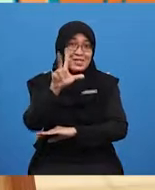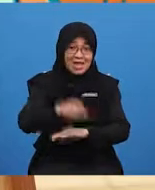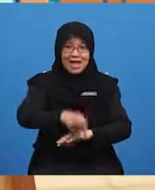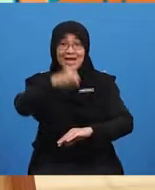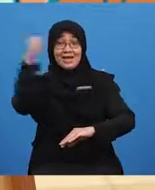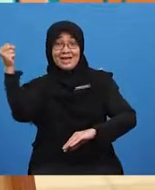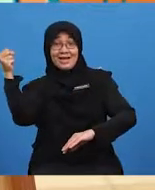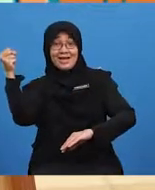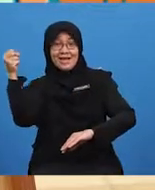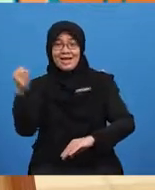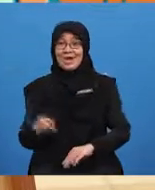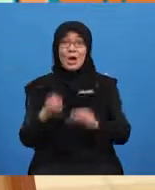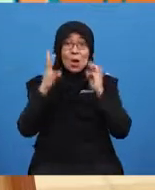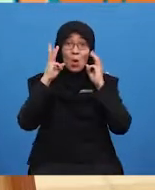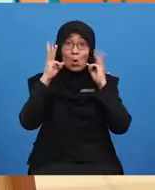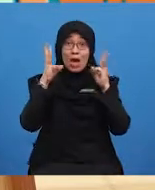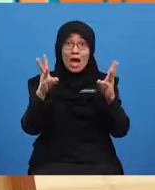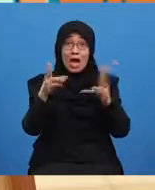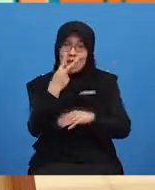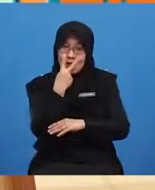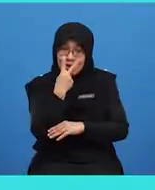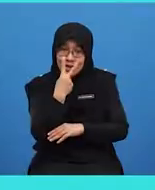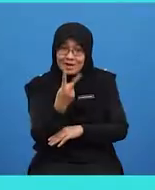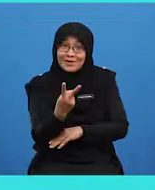three. Wow! Look!